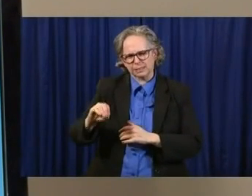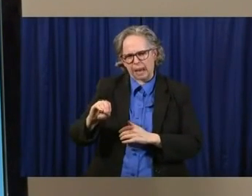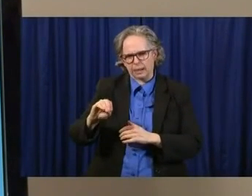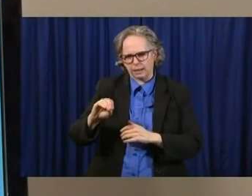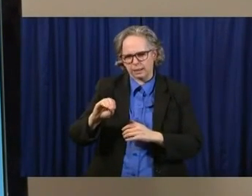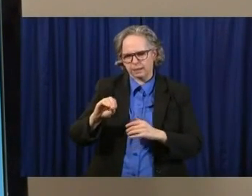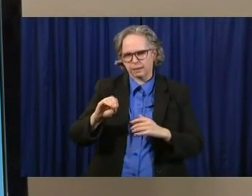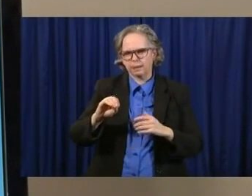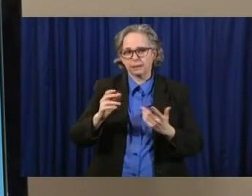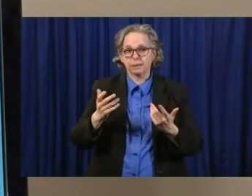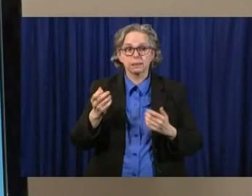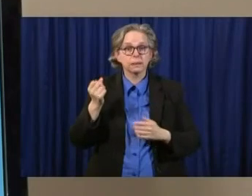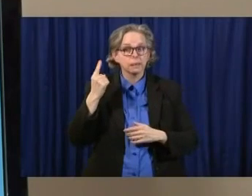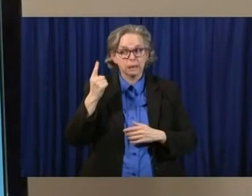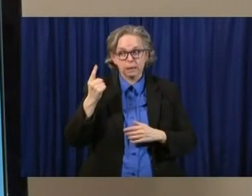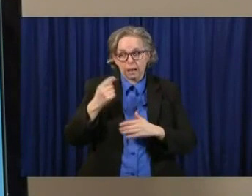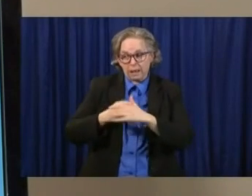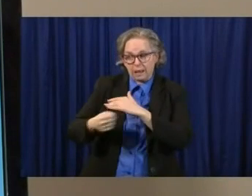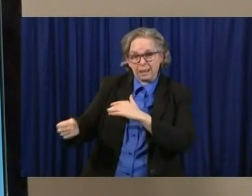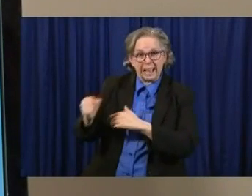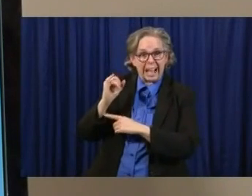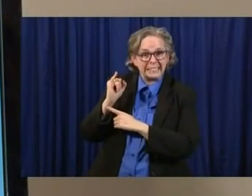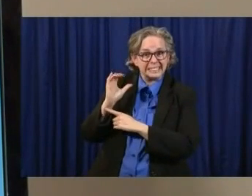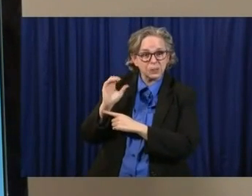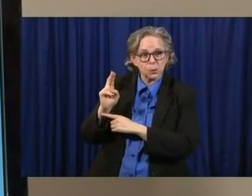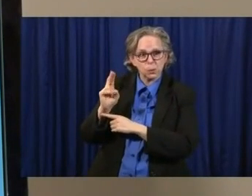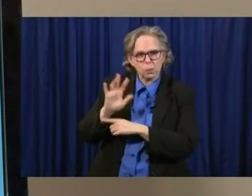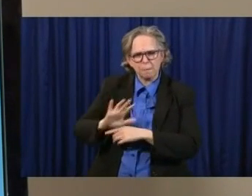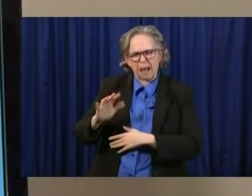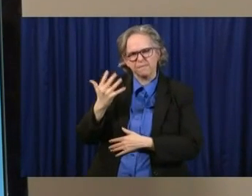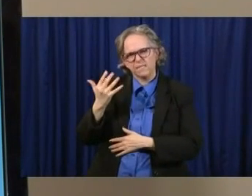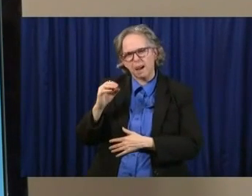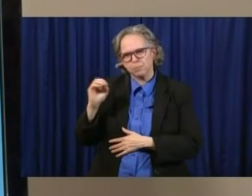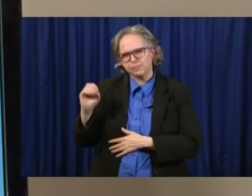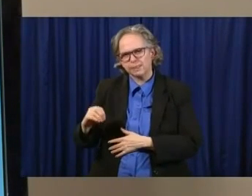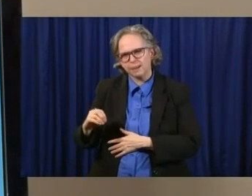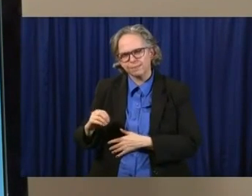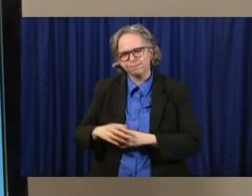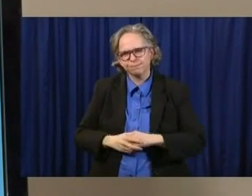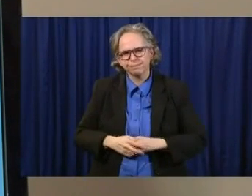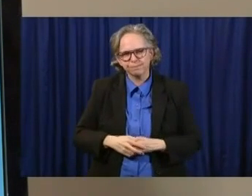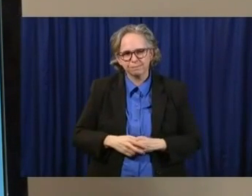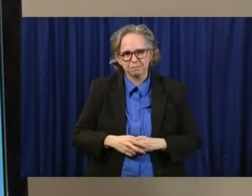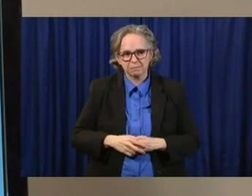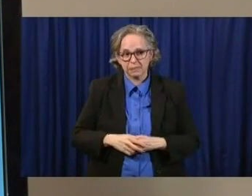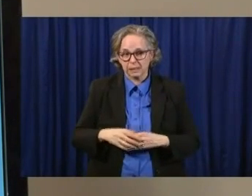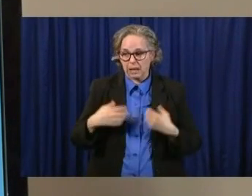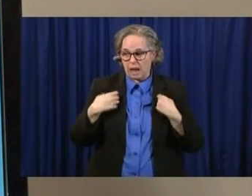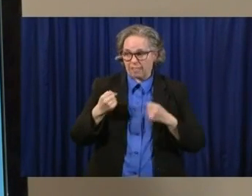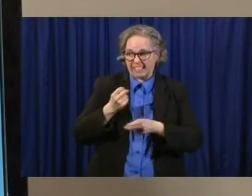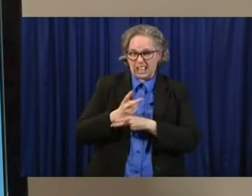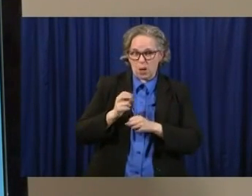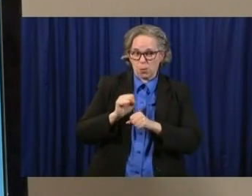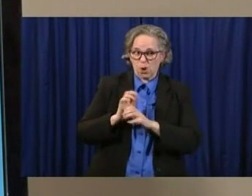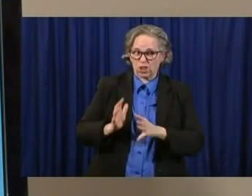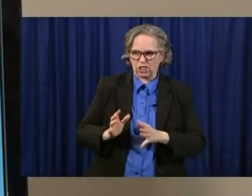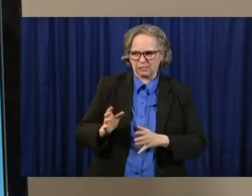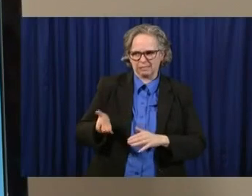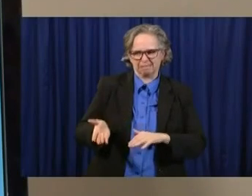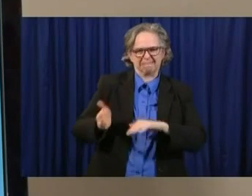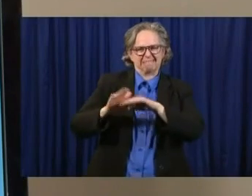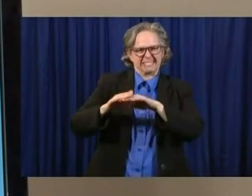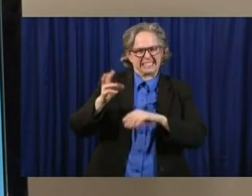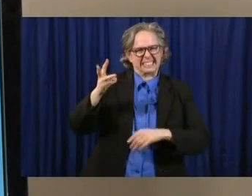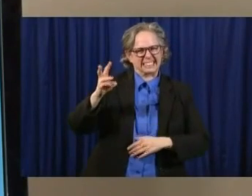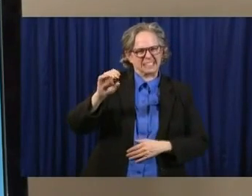ICU requiring ICU is about 5%. Health care workers make up 16% of our